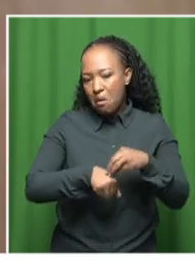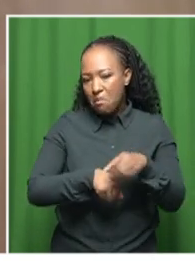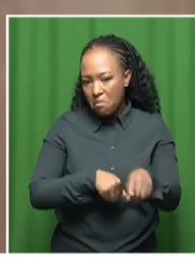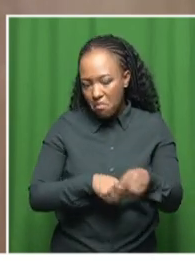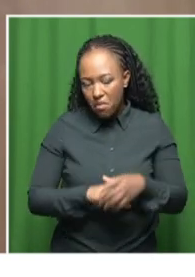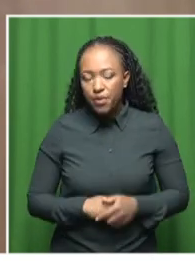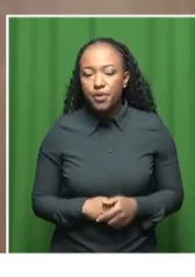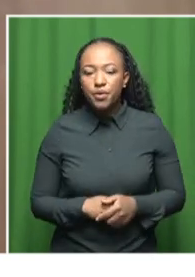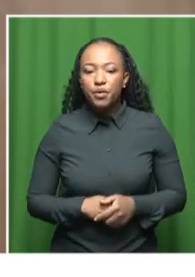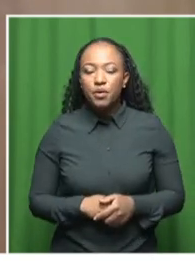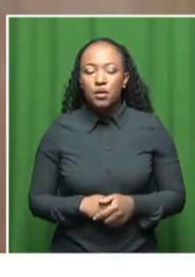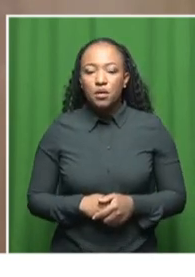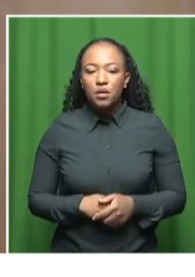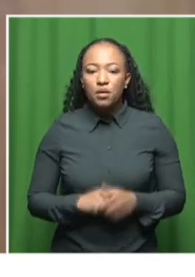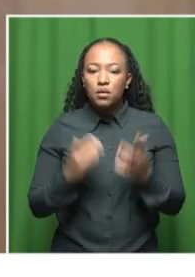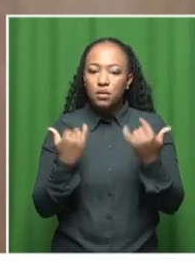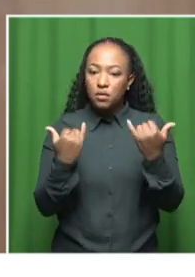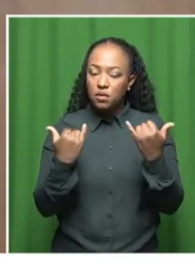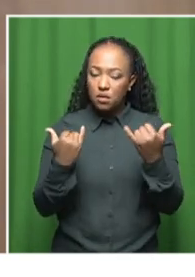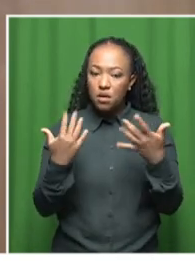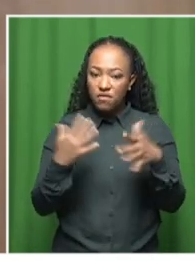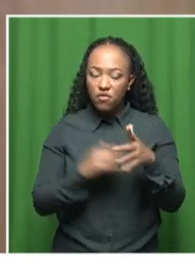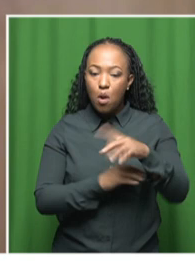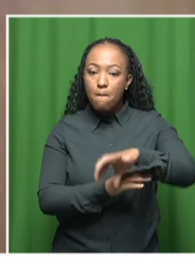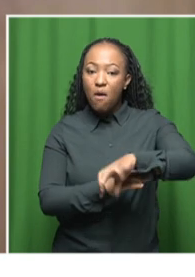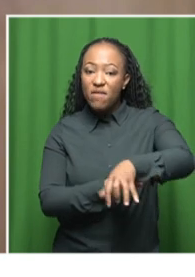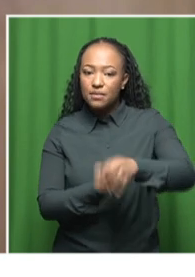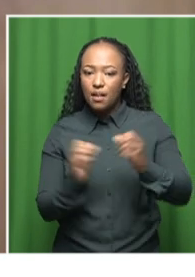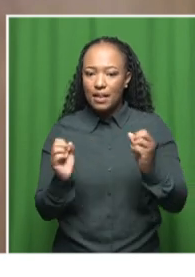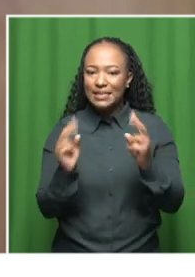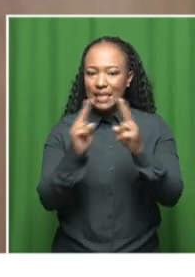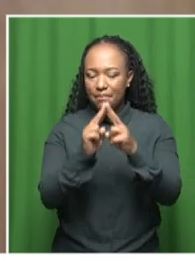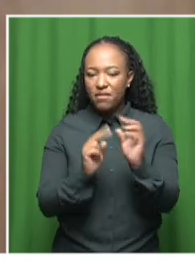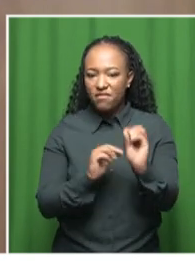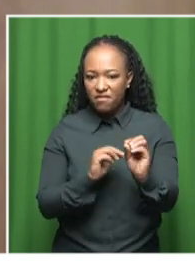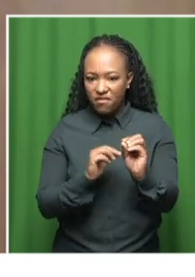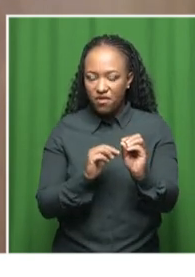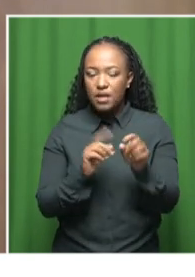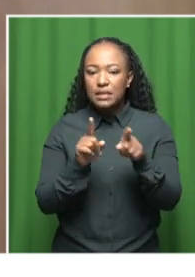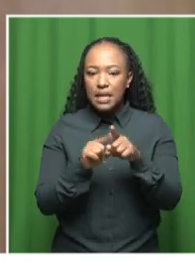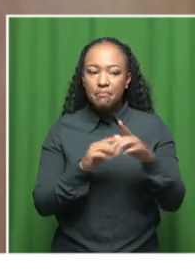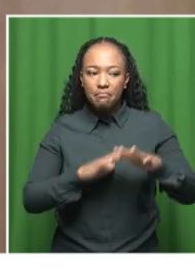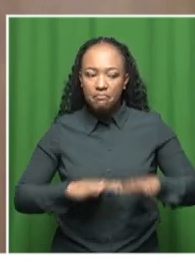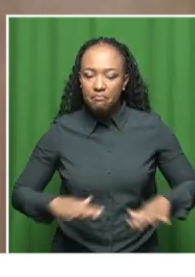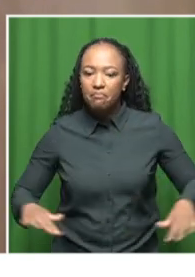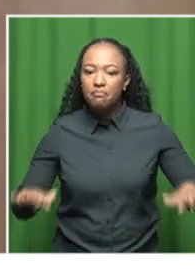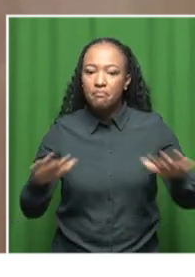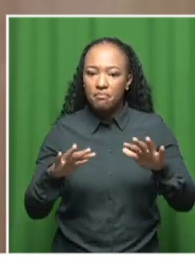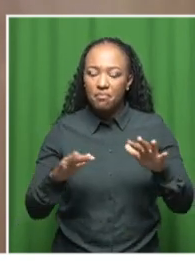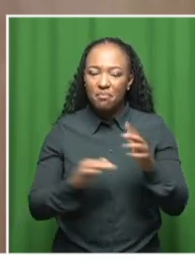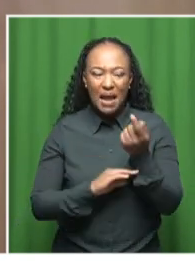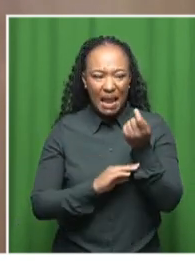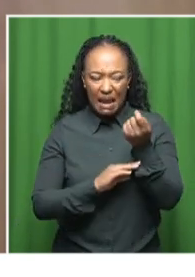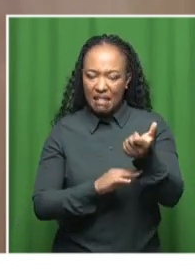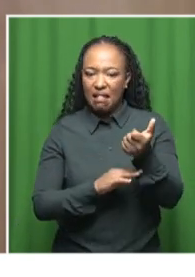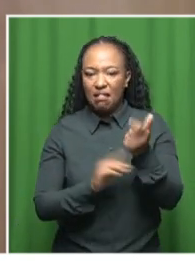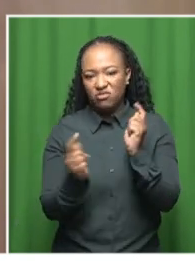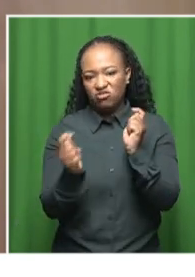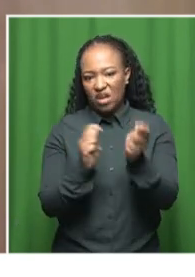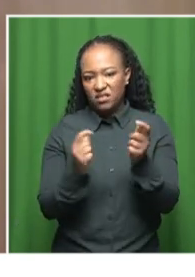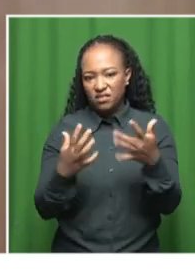on different spheres of government. We have provincial summit, but on the ground, very, very little has changed.